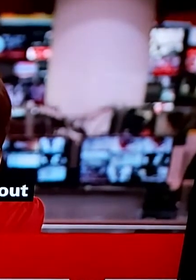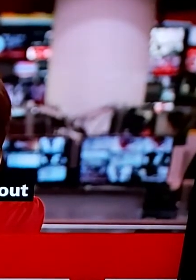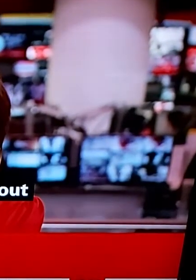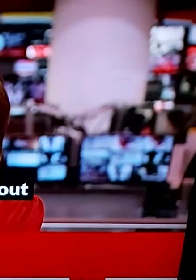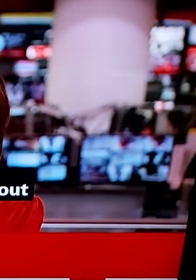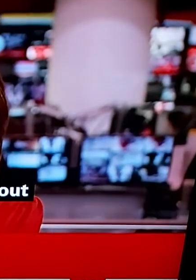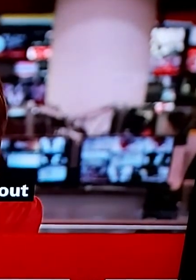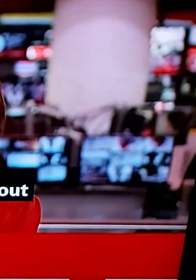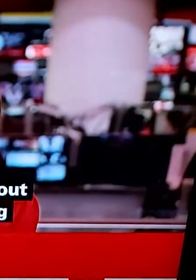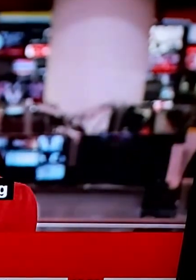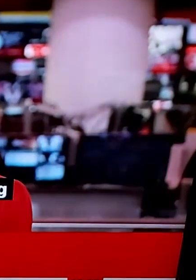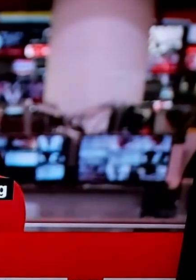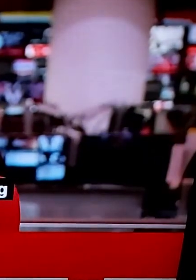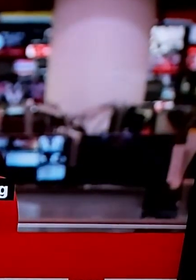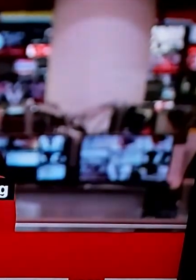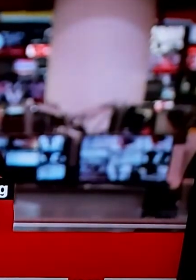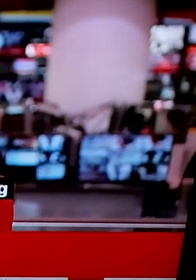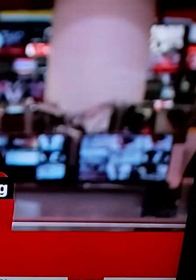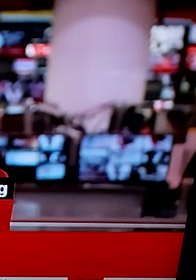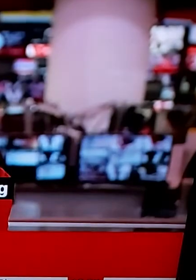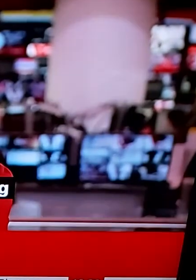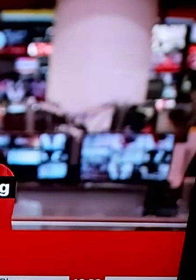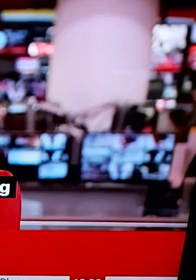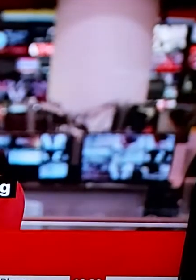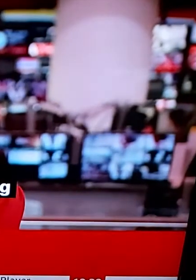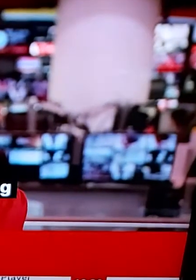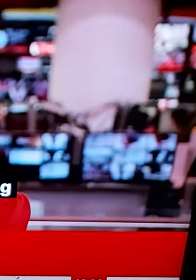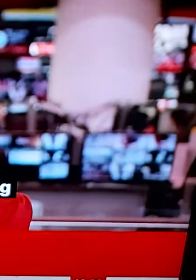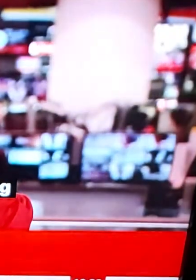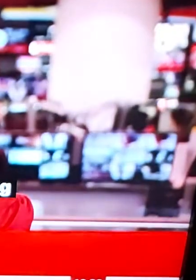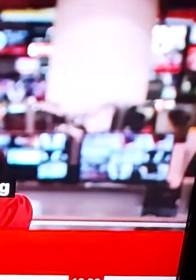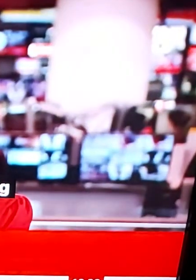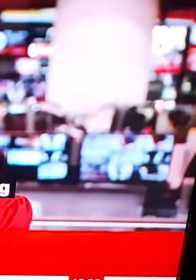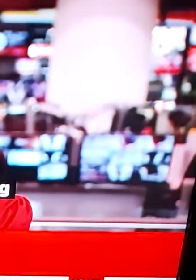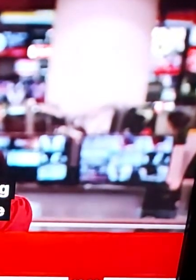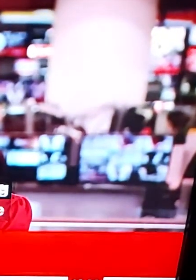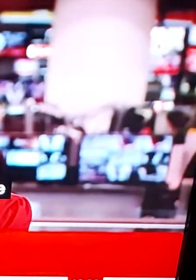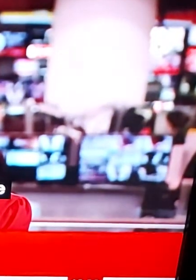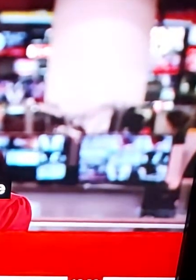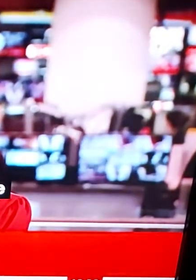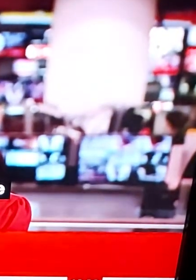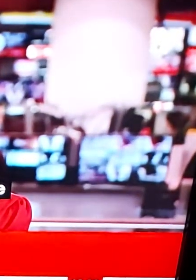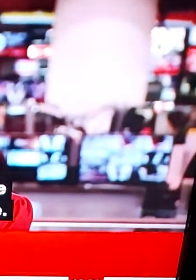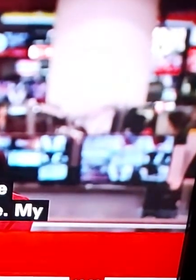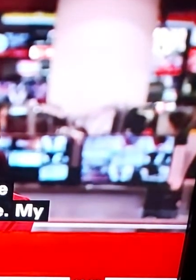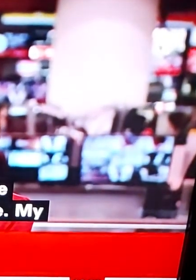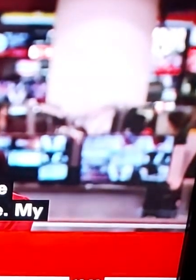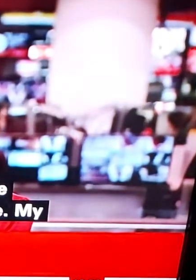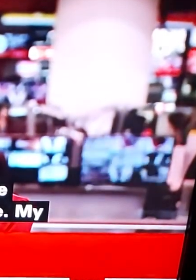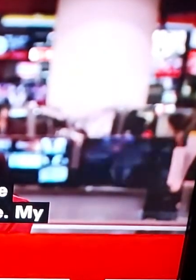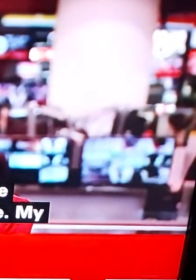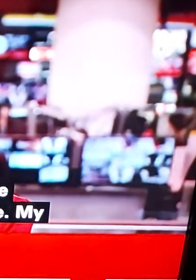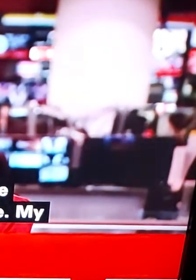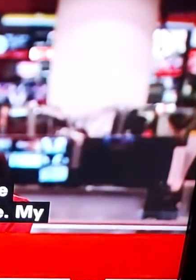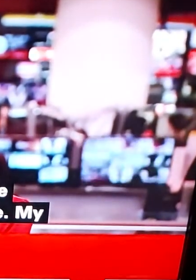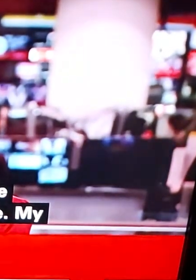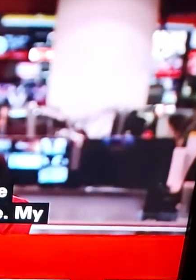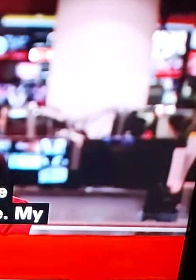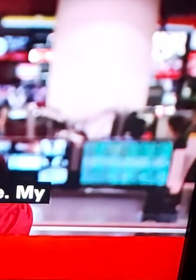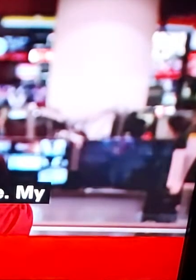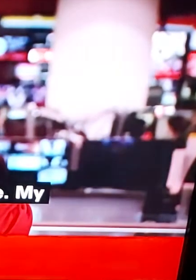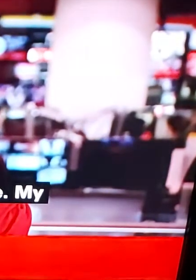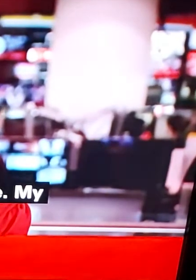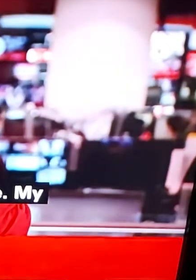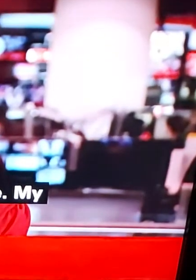news about the government. Just bear with me, my computer has just decided to take a bit of a